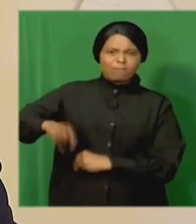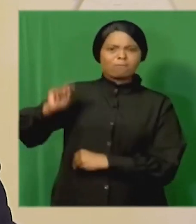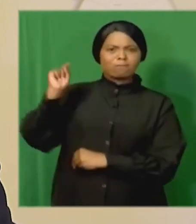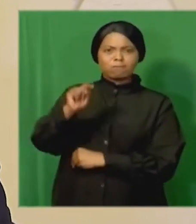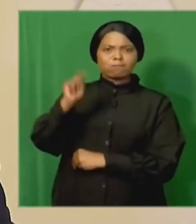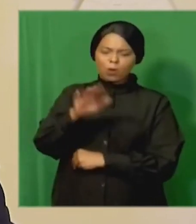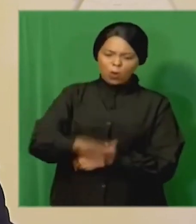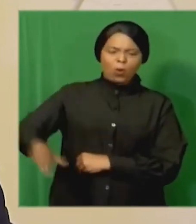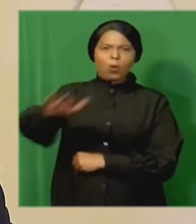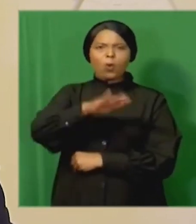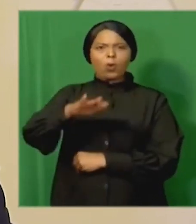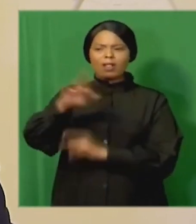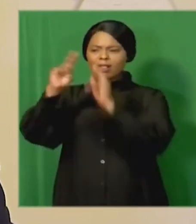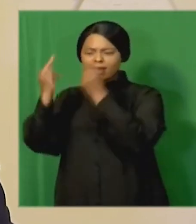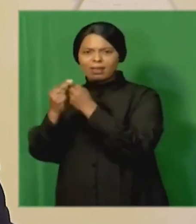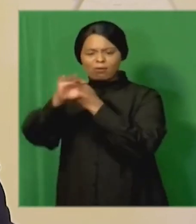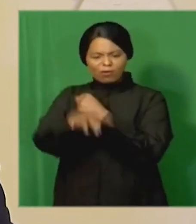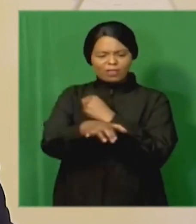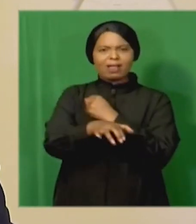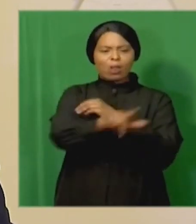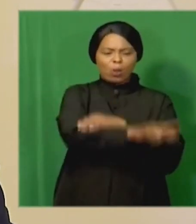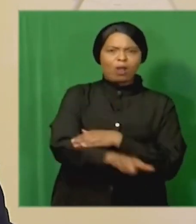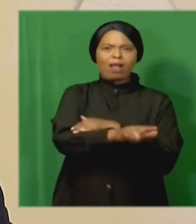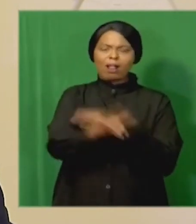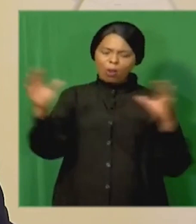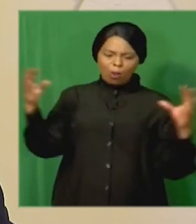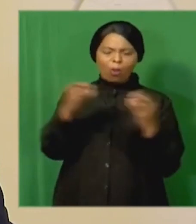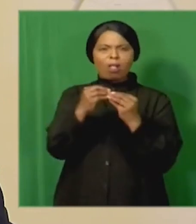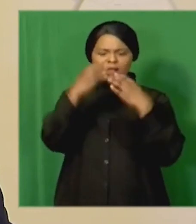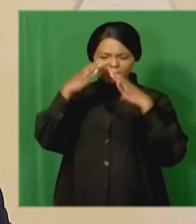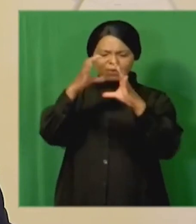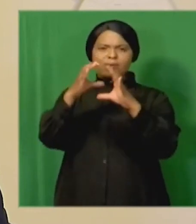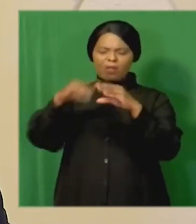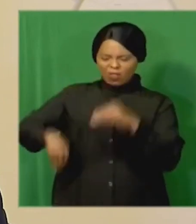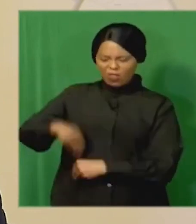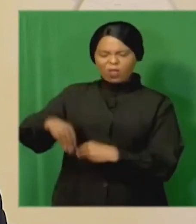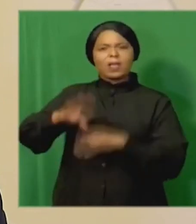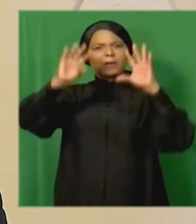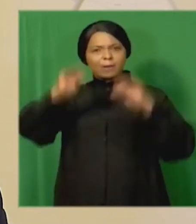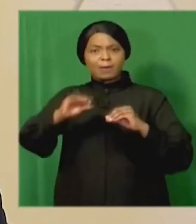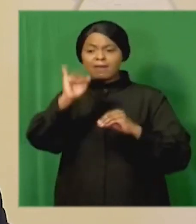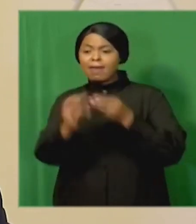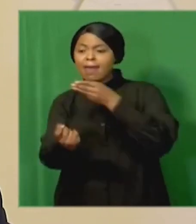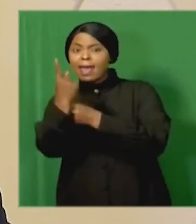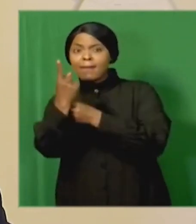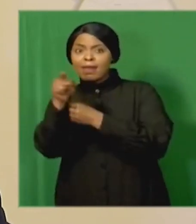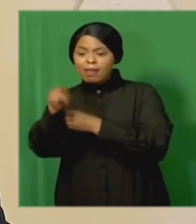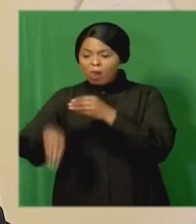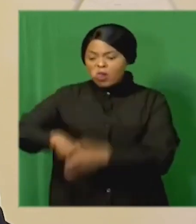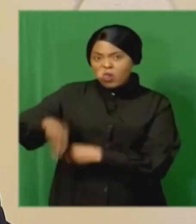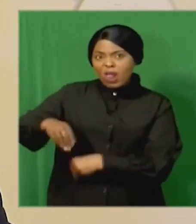every part of government and in every sphere of the state where corruption has occurred for example